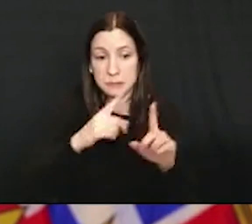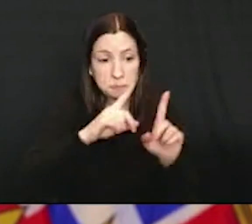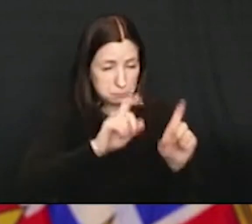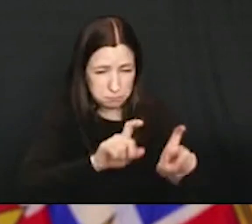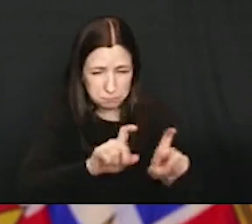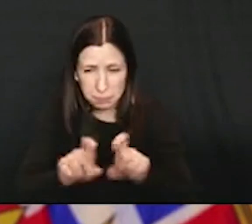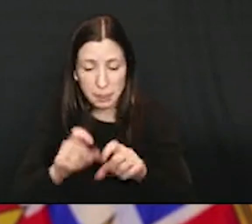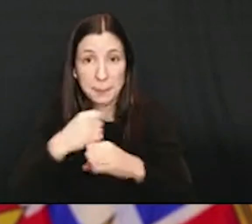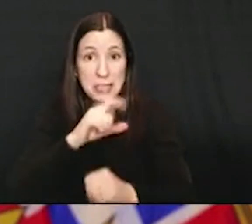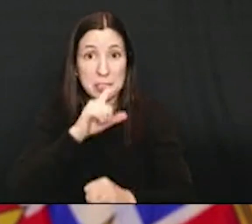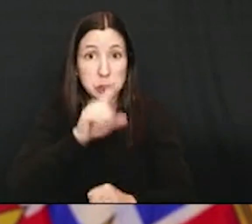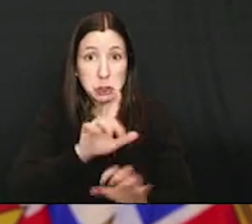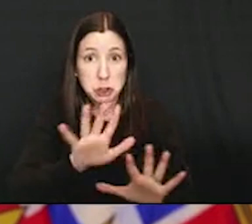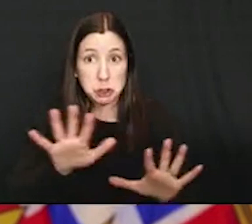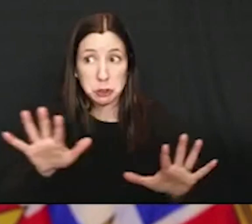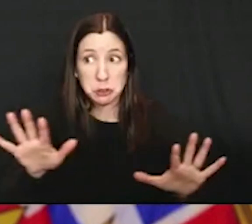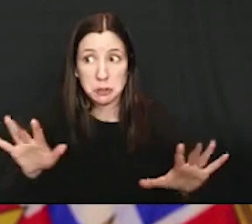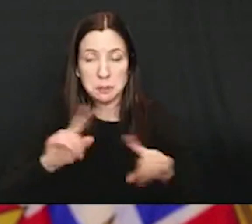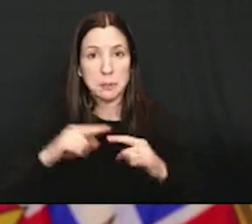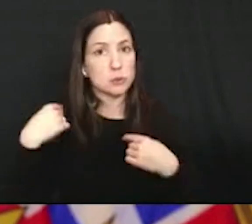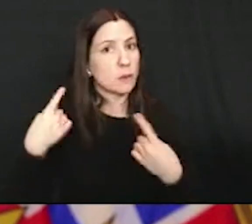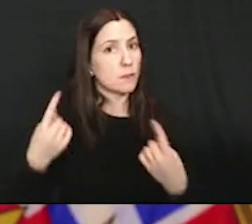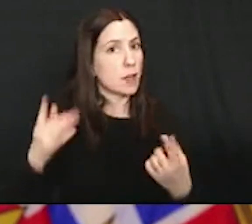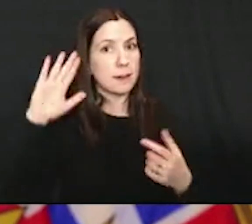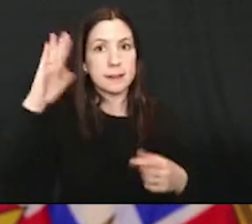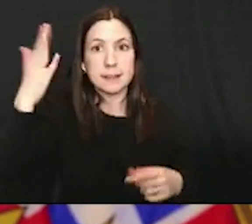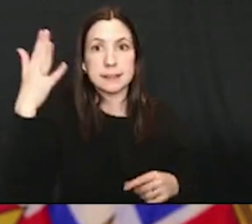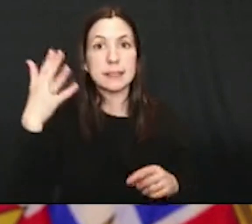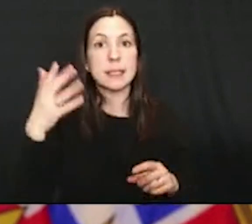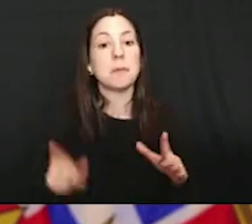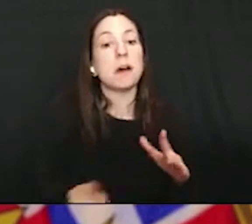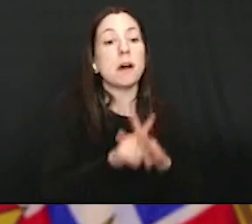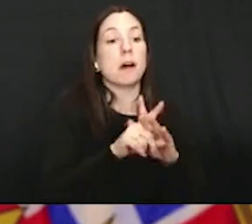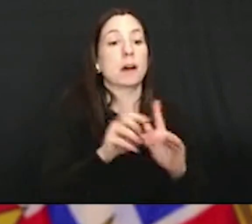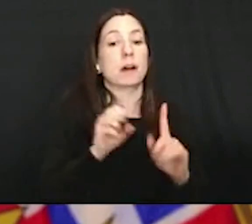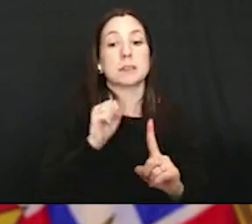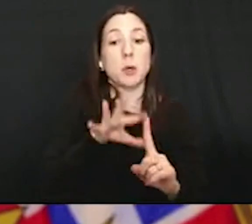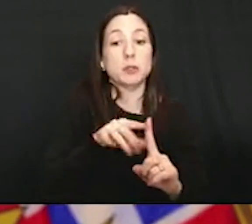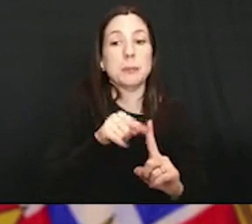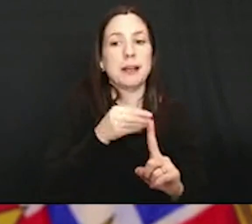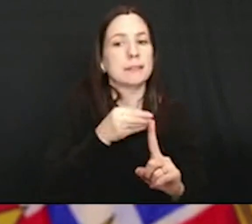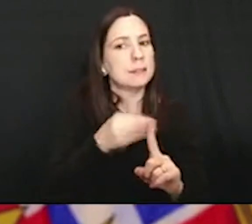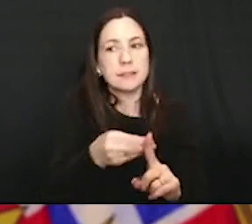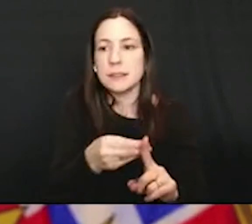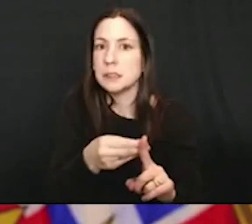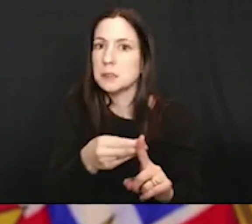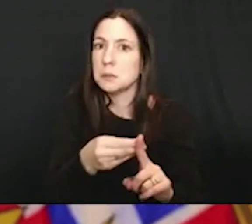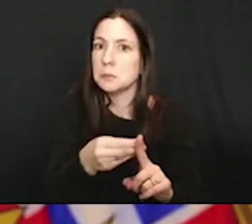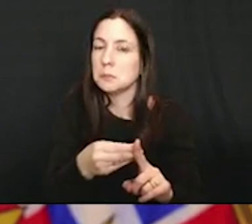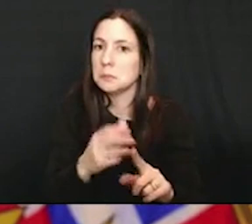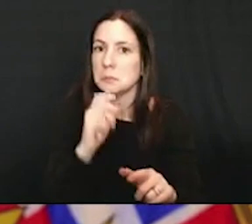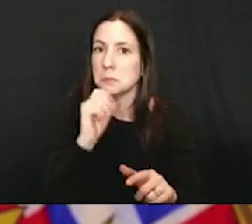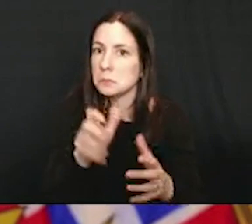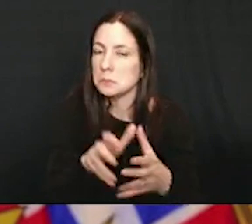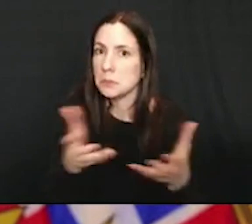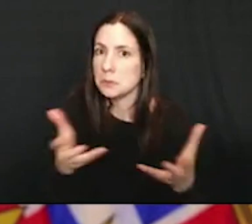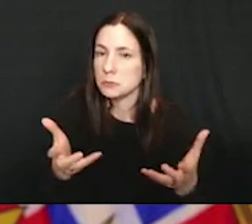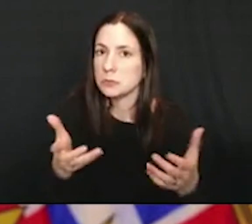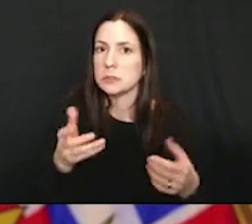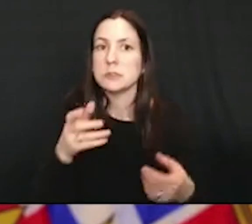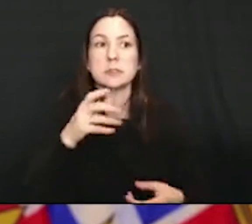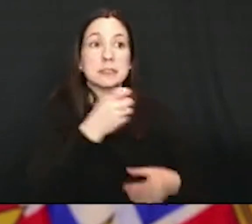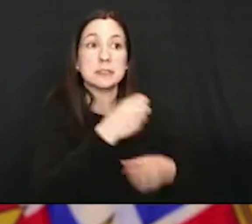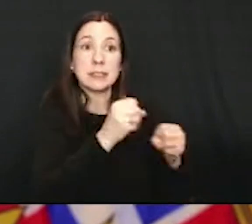not look like there's significant transmission from these variants, which is really good. It shows us that the safety plans in schools are